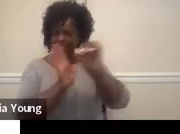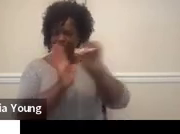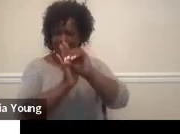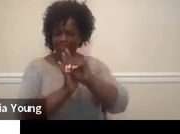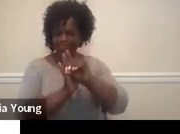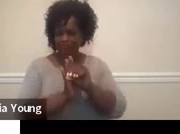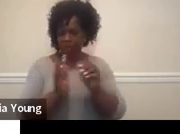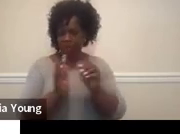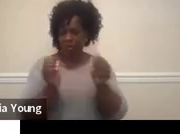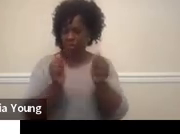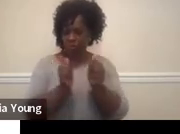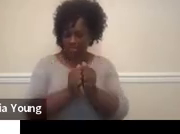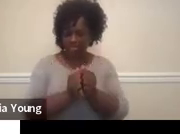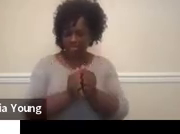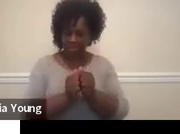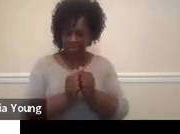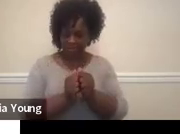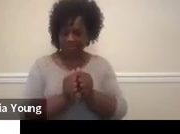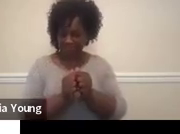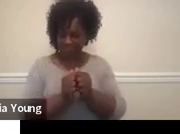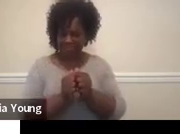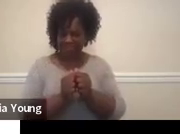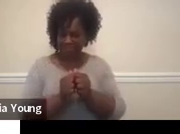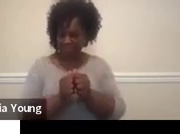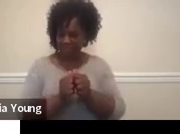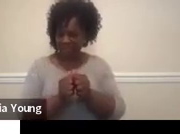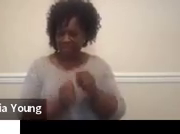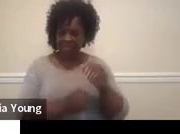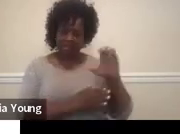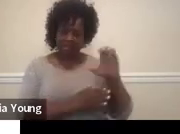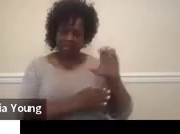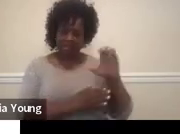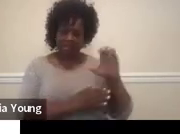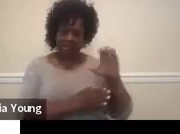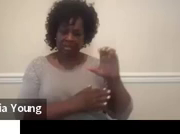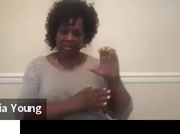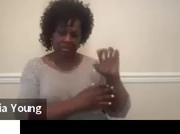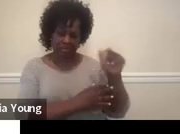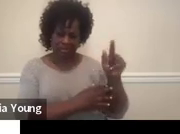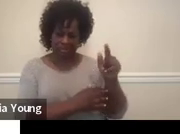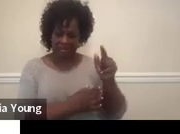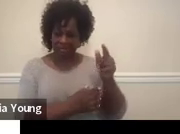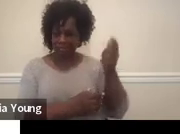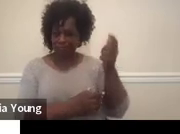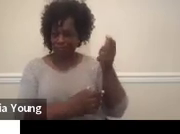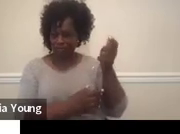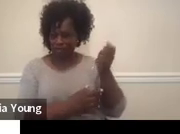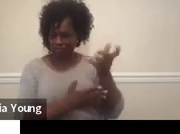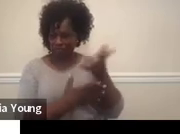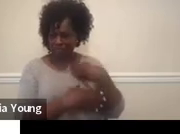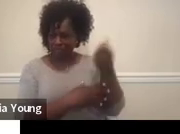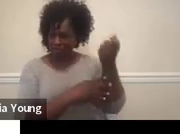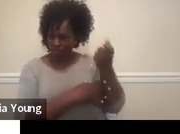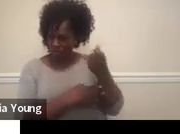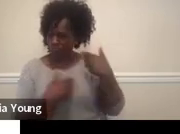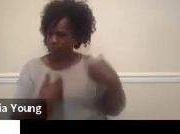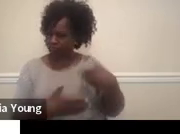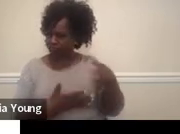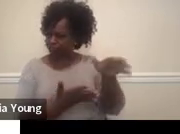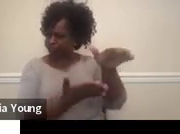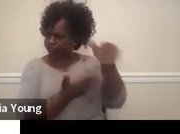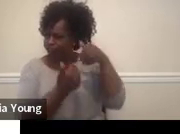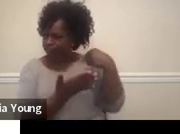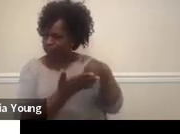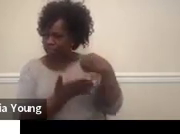Wisconsin is doing really nice things with transition. They got a big grant several years ago, and this is